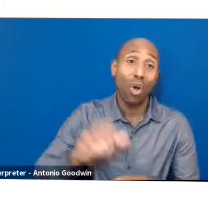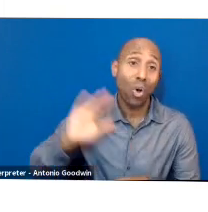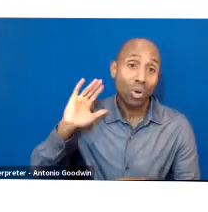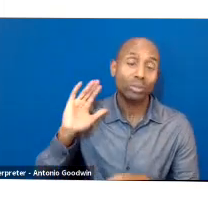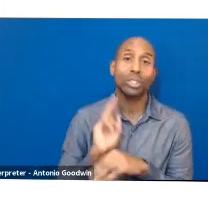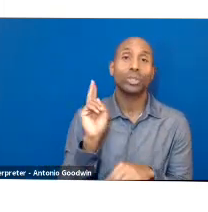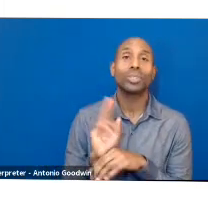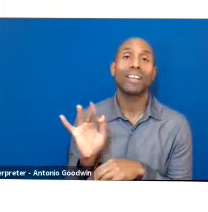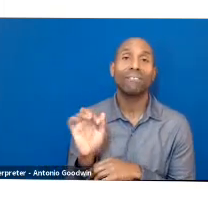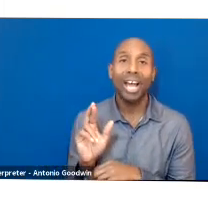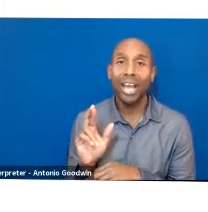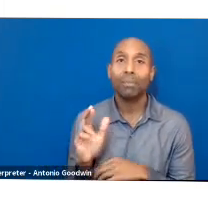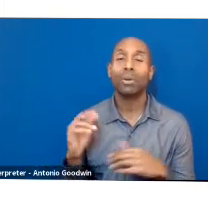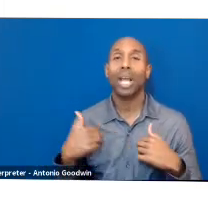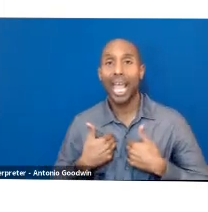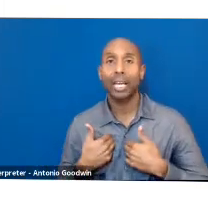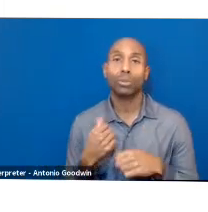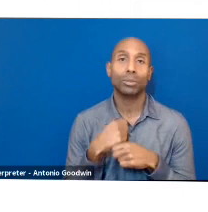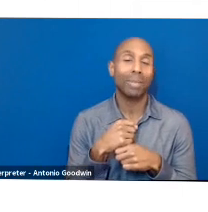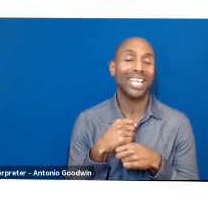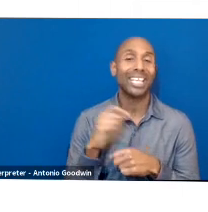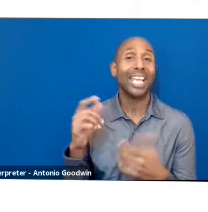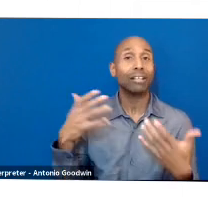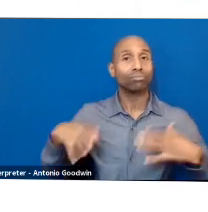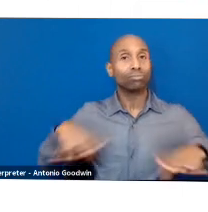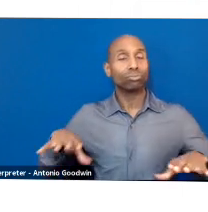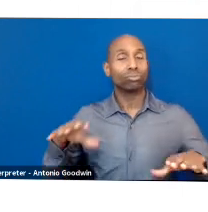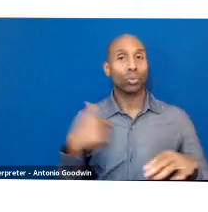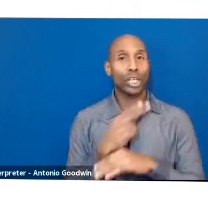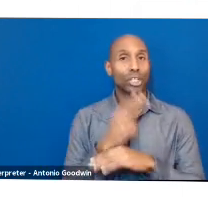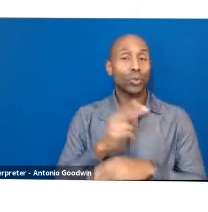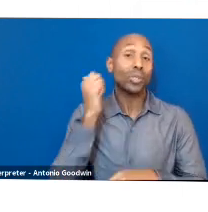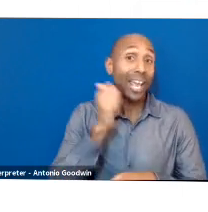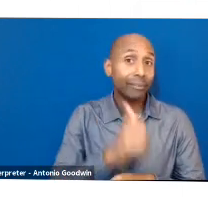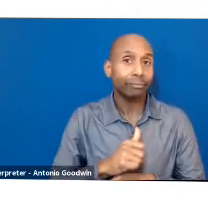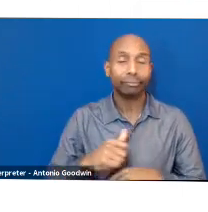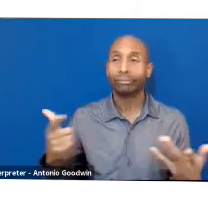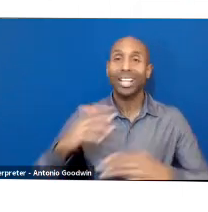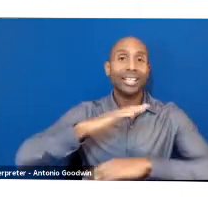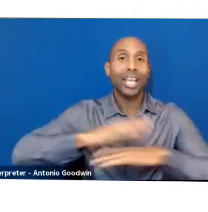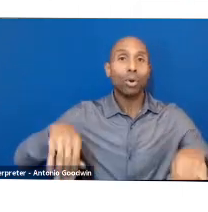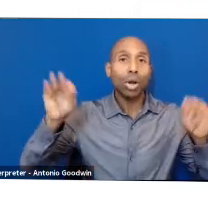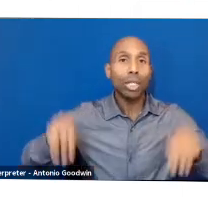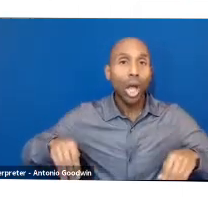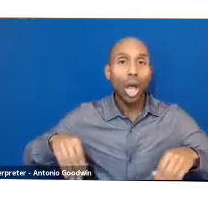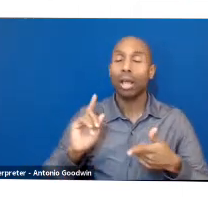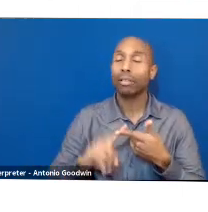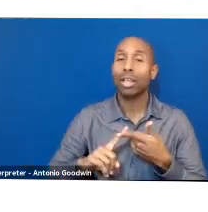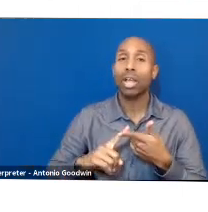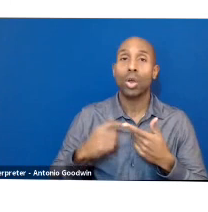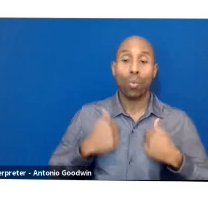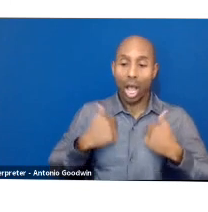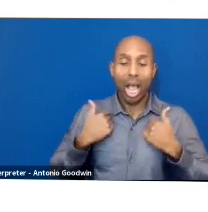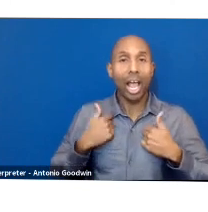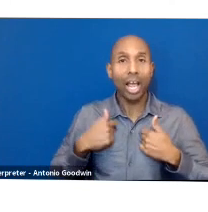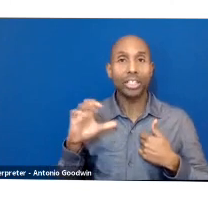textiles that we wear on a daily basis that we use for tablecloths and washcloths and all kinds of things.